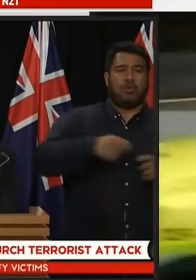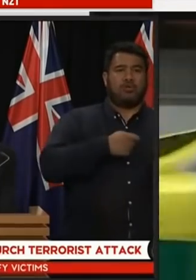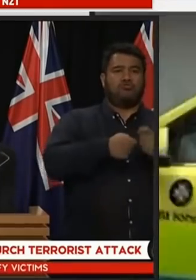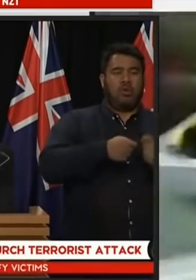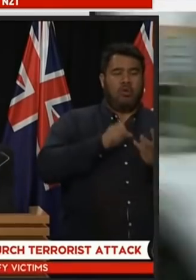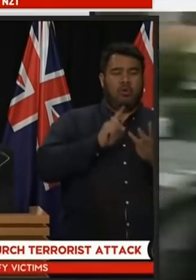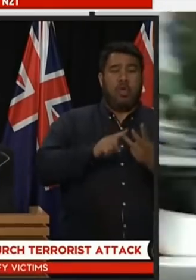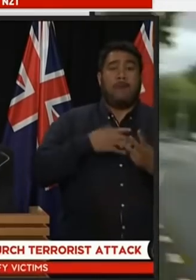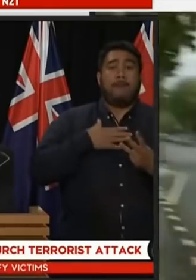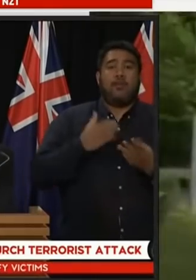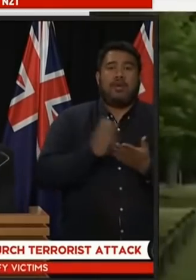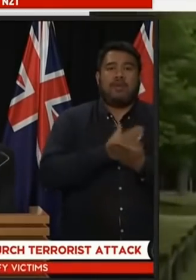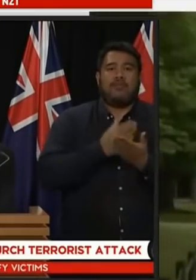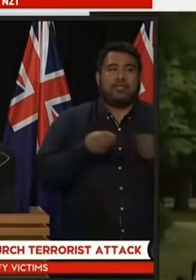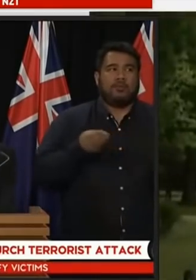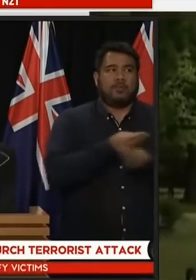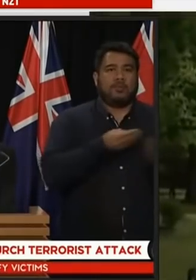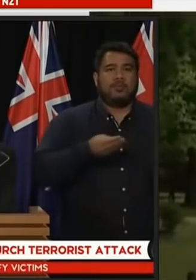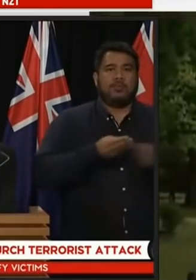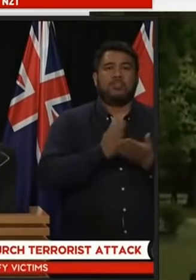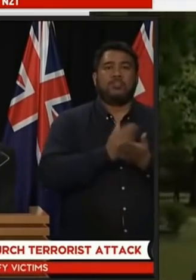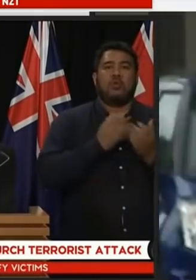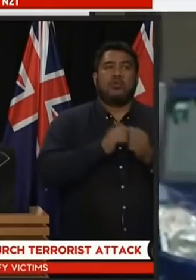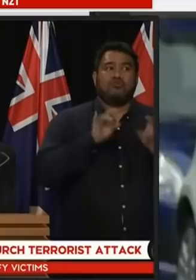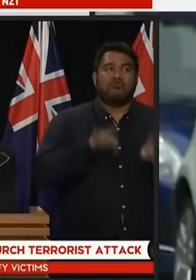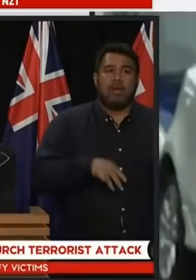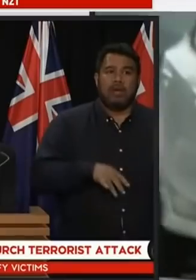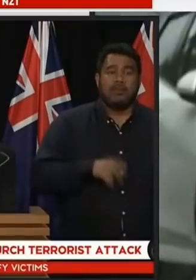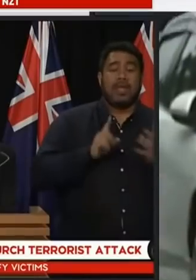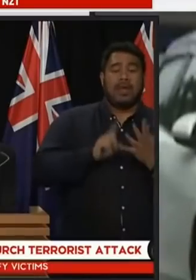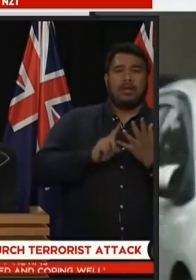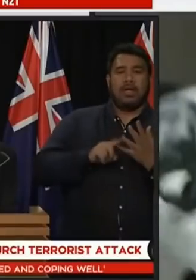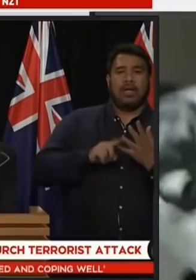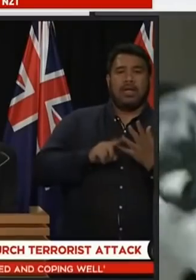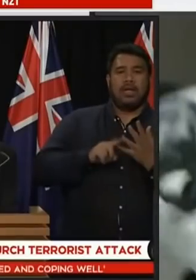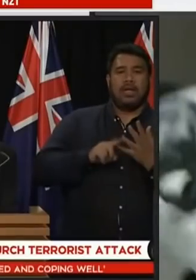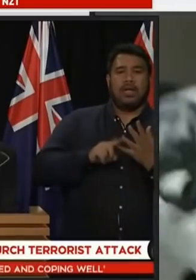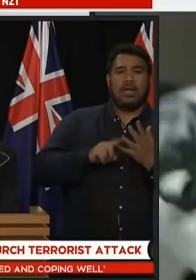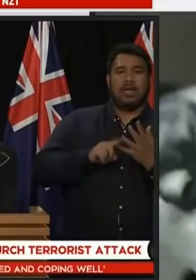and any practical reinforcement of our watch list processes